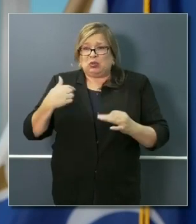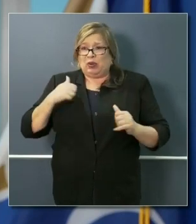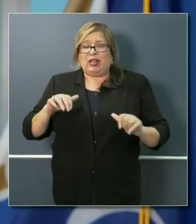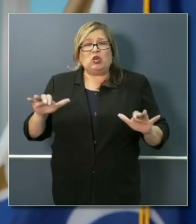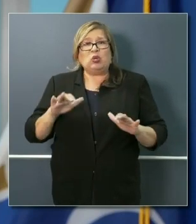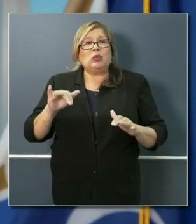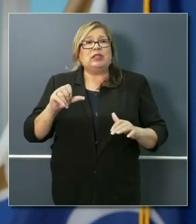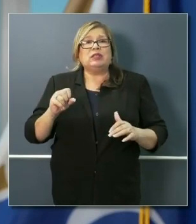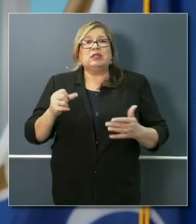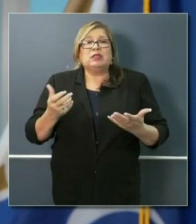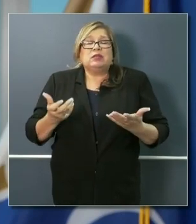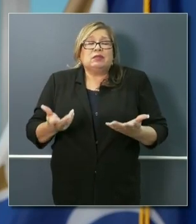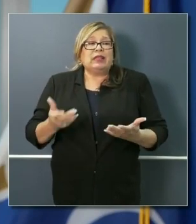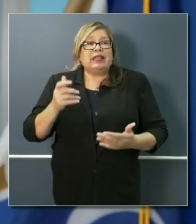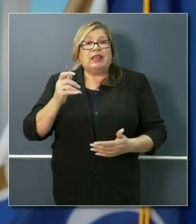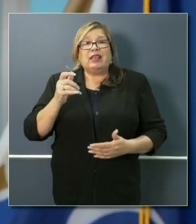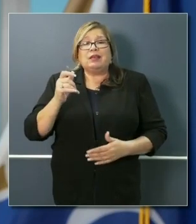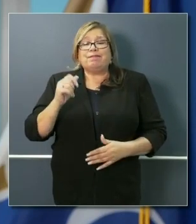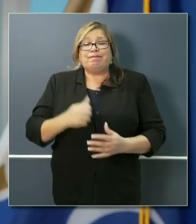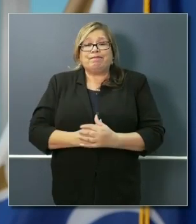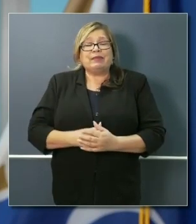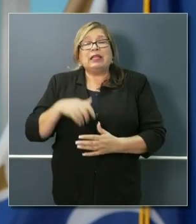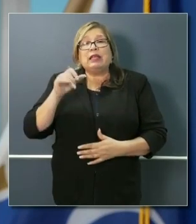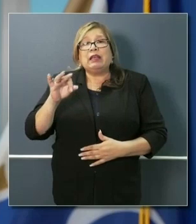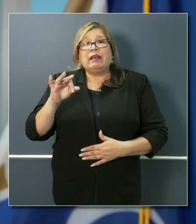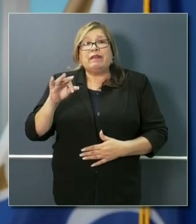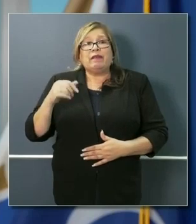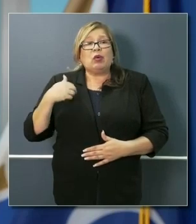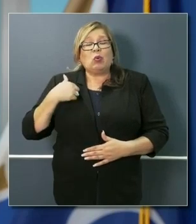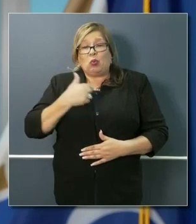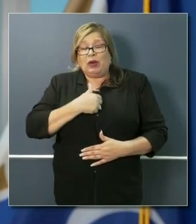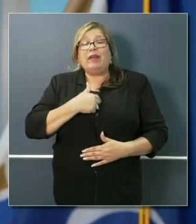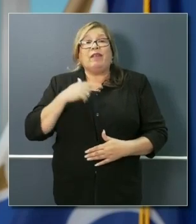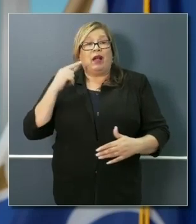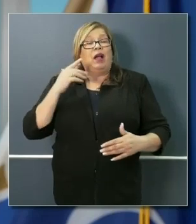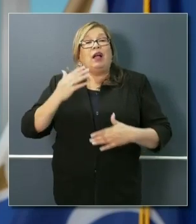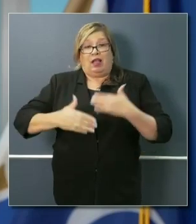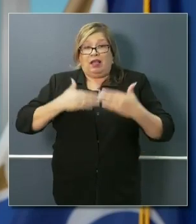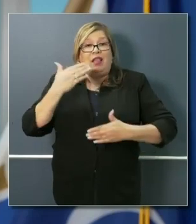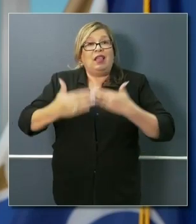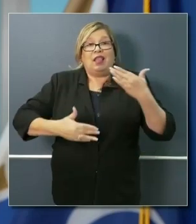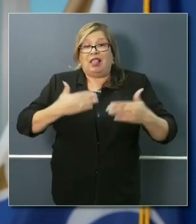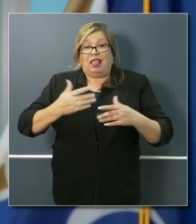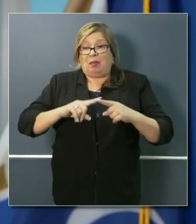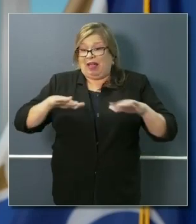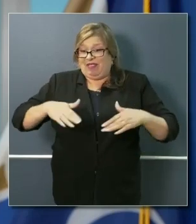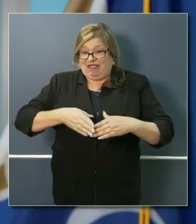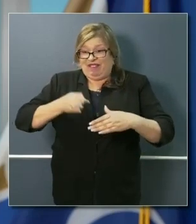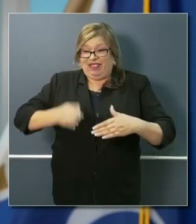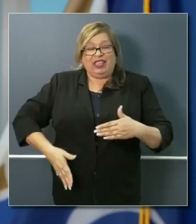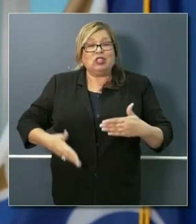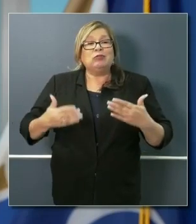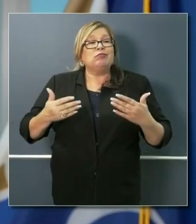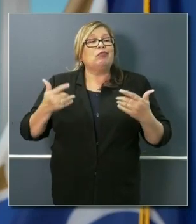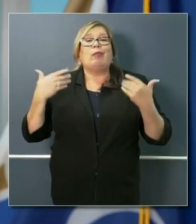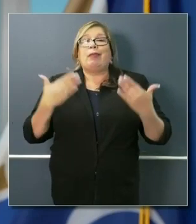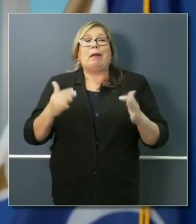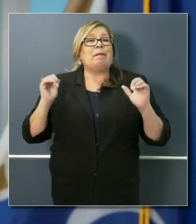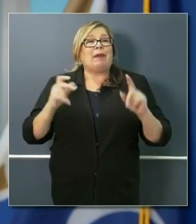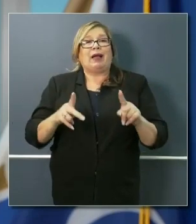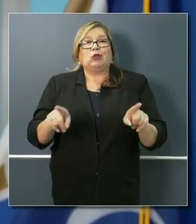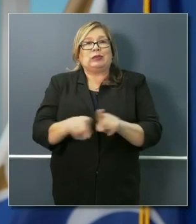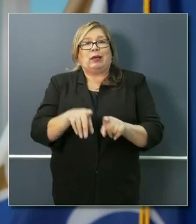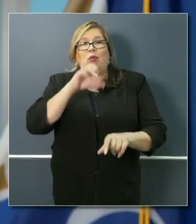this in the past, is, you know, is cutting our parachute when we're way above the ground. And I don't think there'd be anything